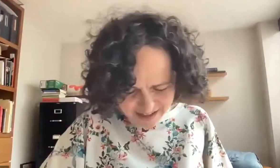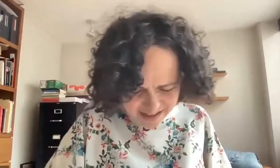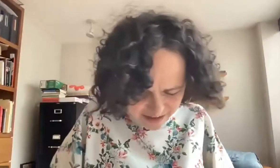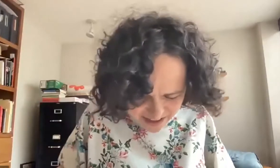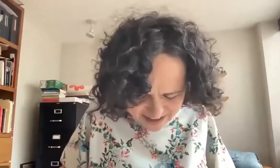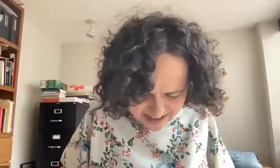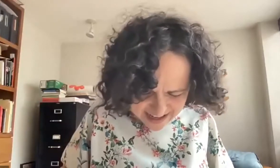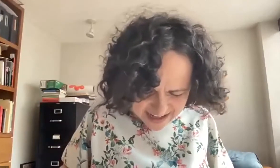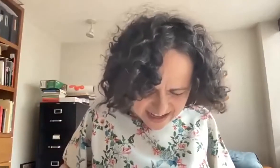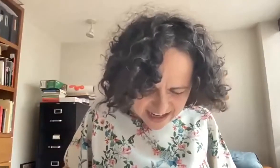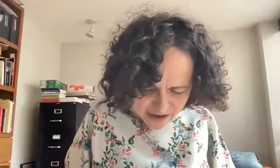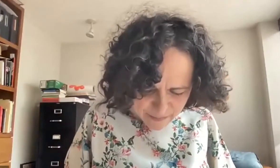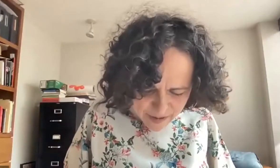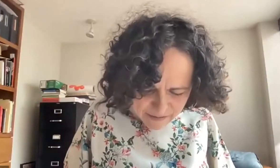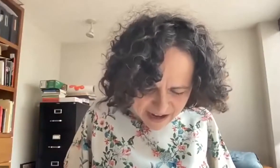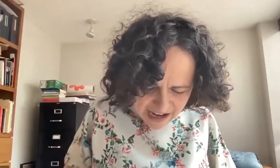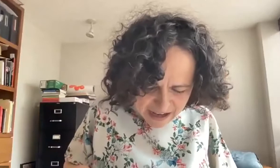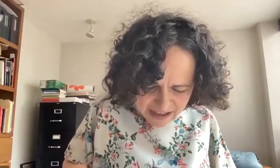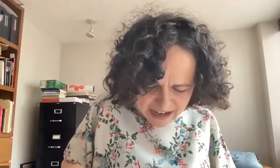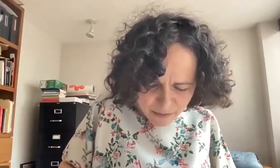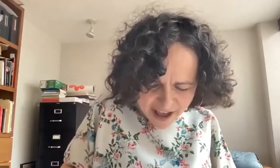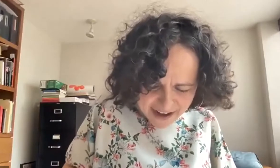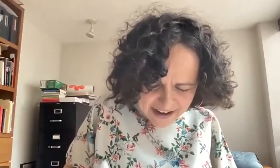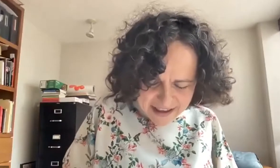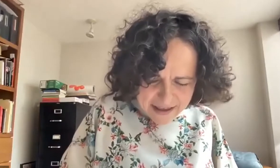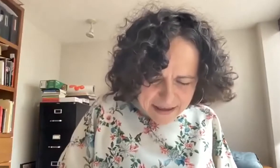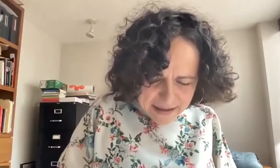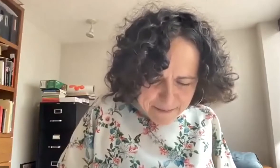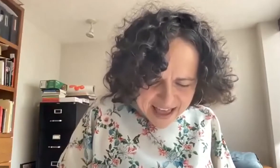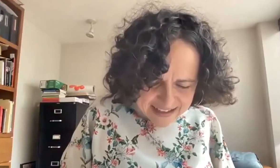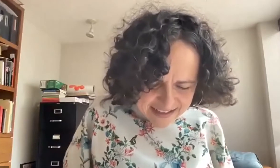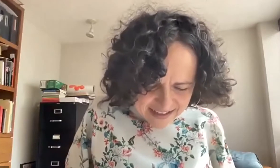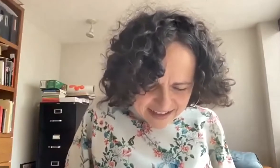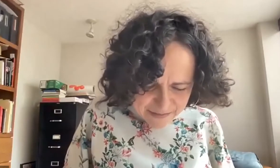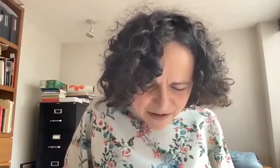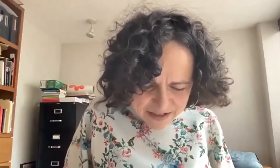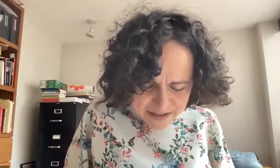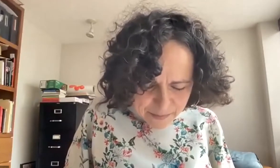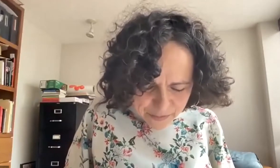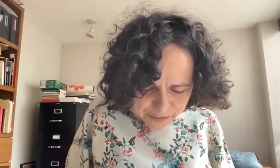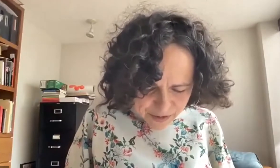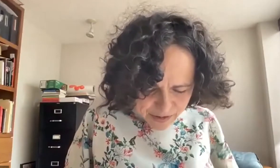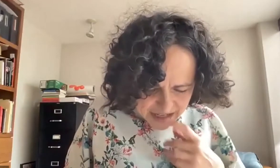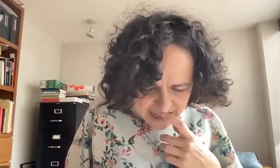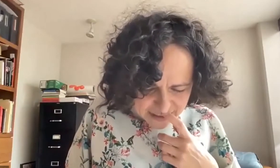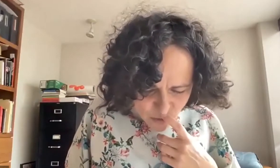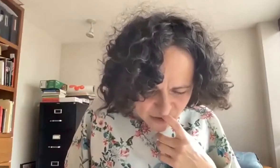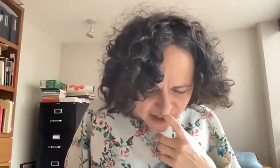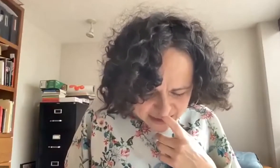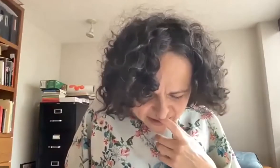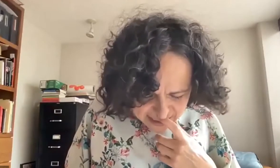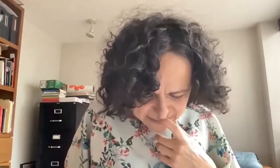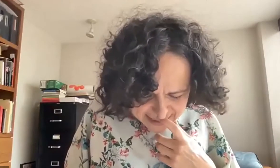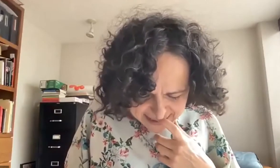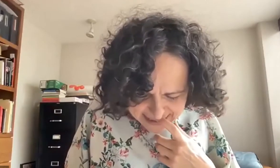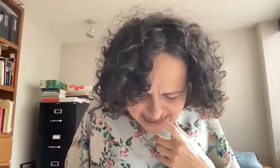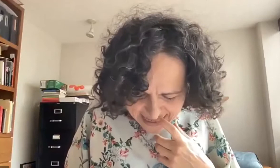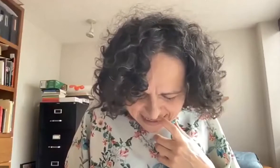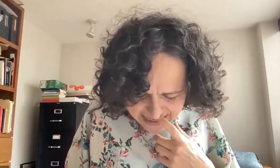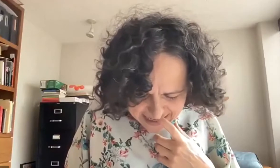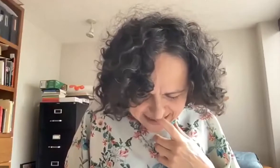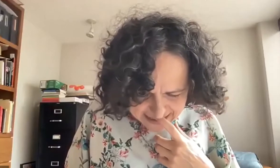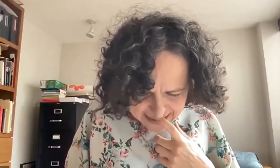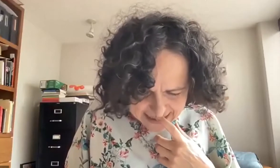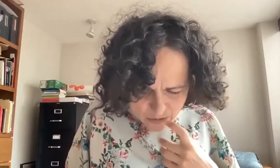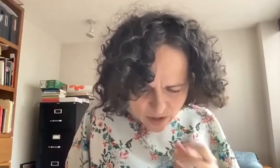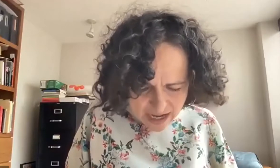in the language. But, well, I think Laura can elaborate more precisely on that matter